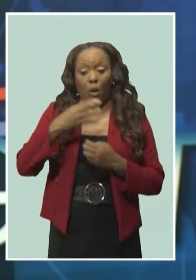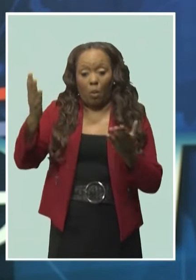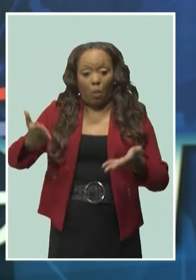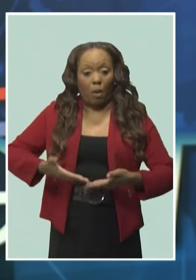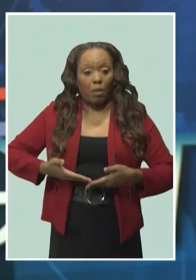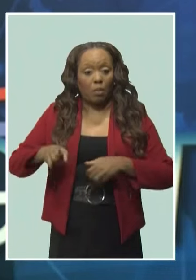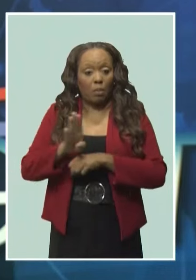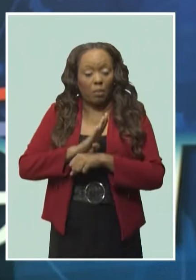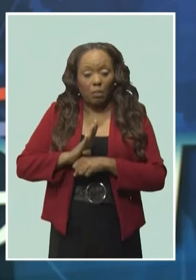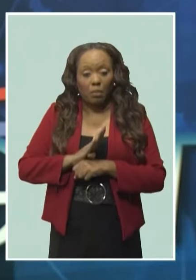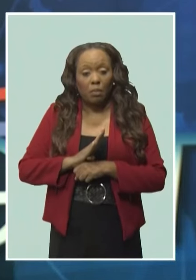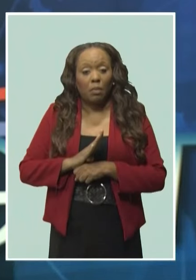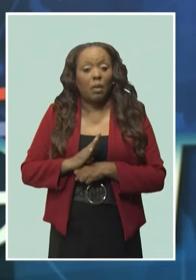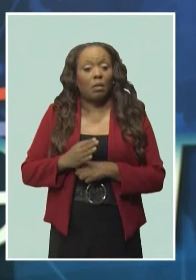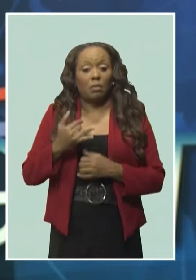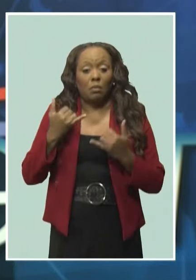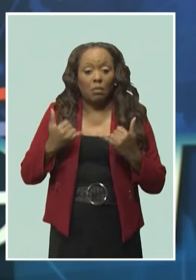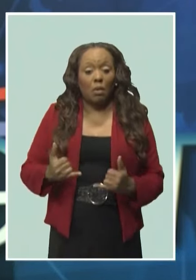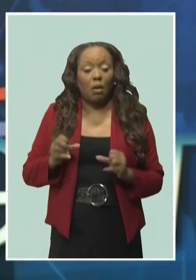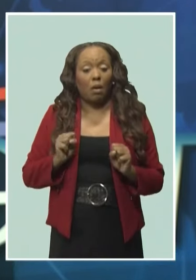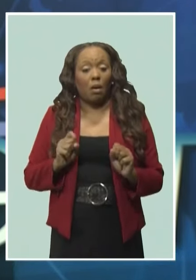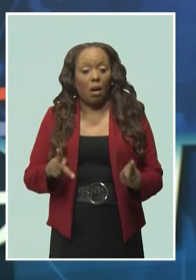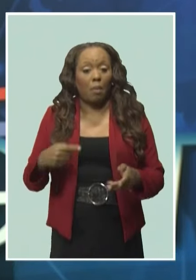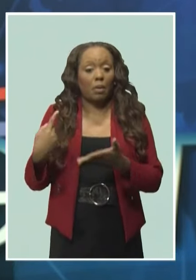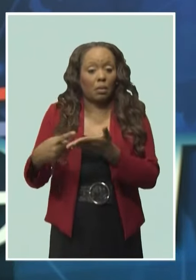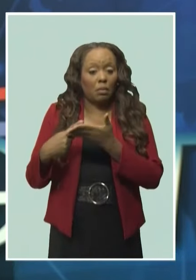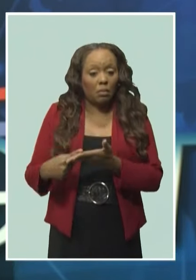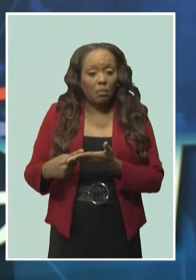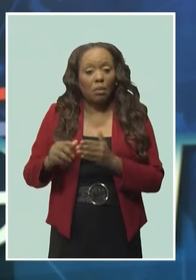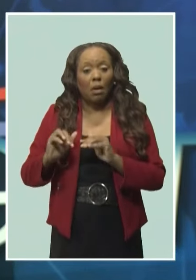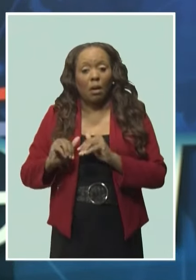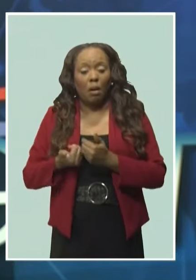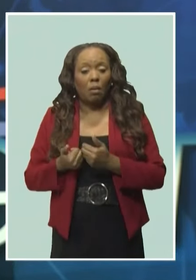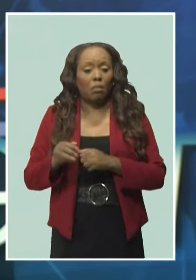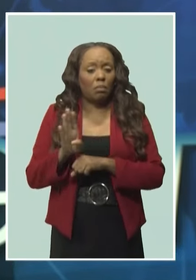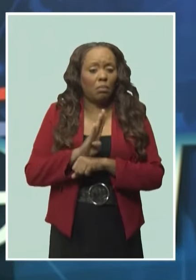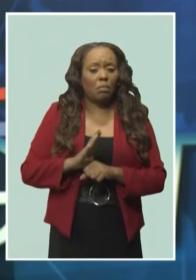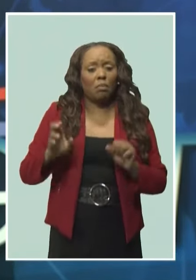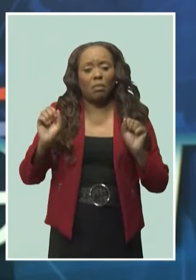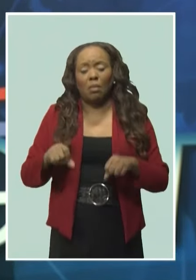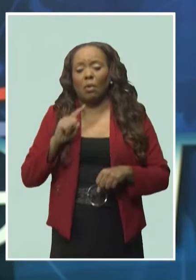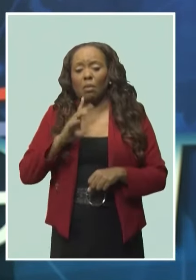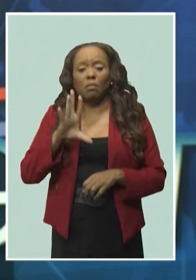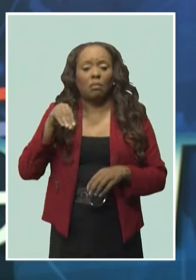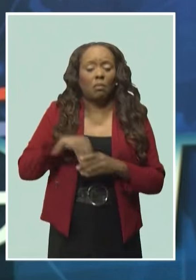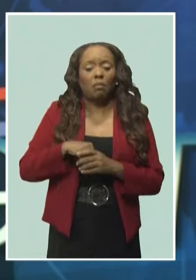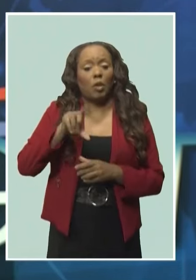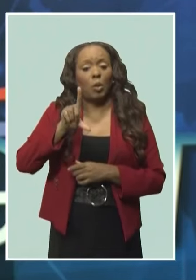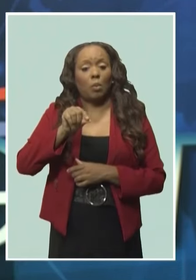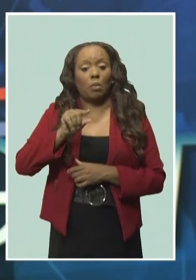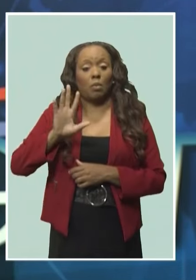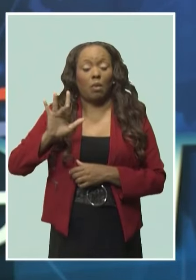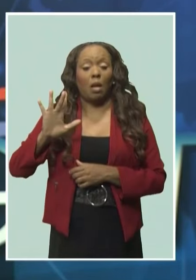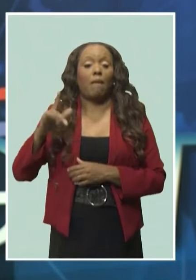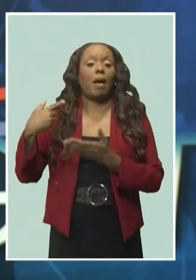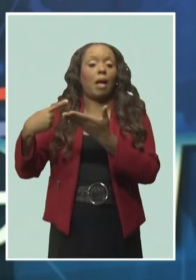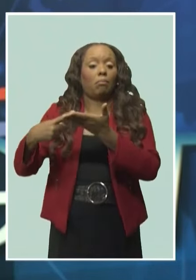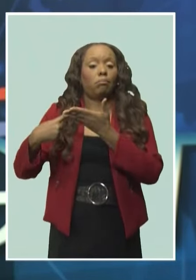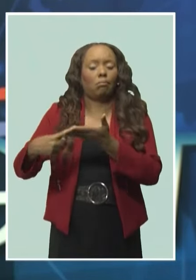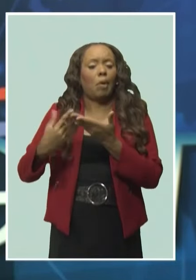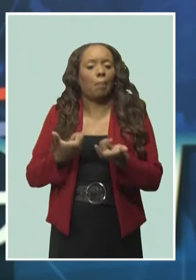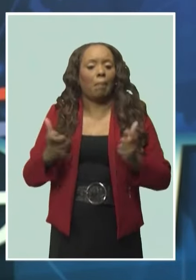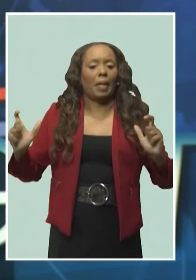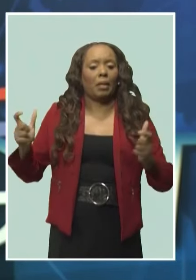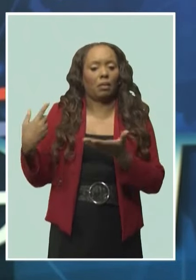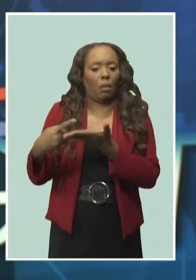provides an opportunity to discuss how Barbados yet again can have a strong presence at the 2025 talks. Ms. Motley